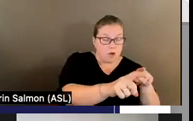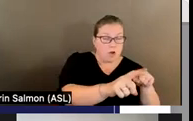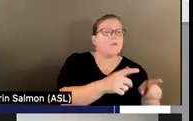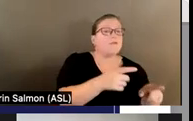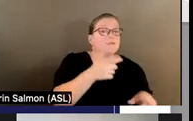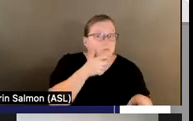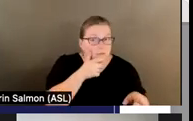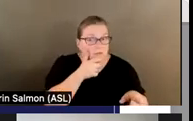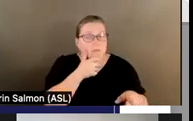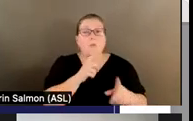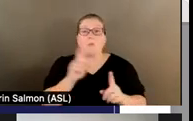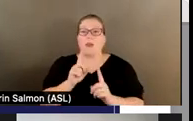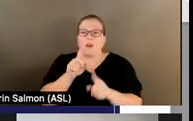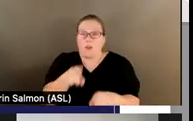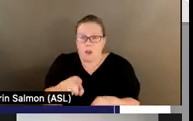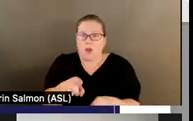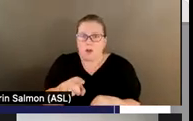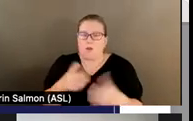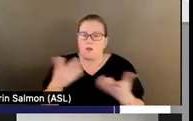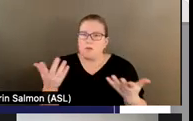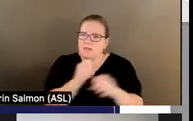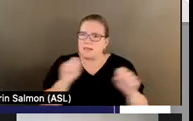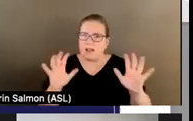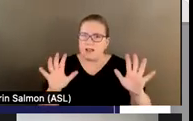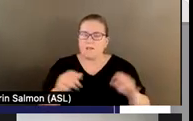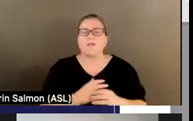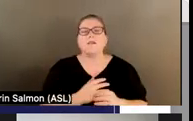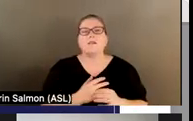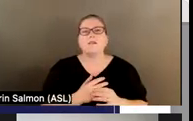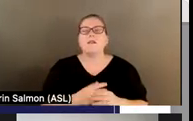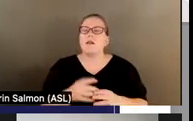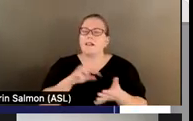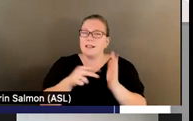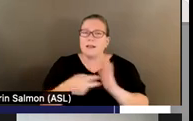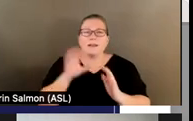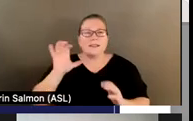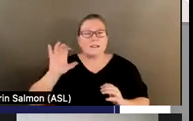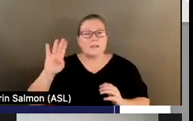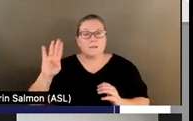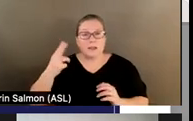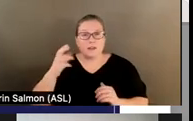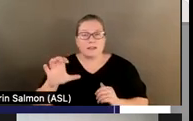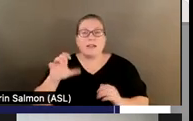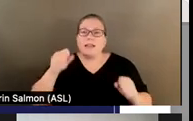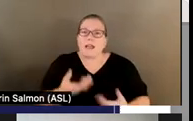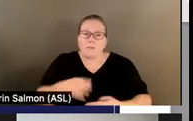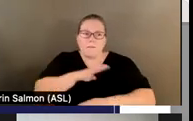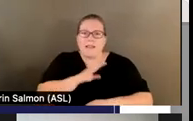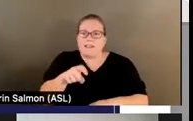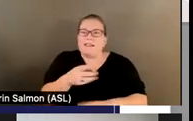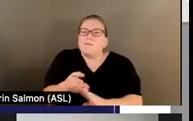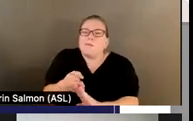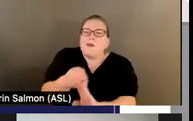provider of comprehensive community-based services, a CCBHC can meet the needs of individuals before a crisis occurs